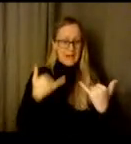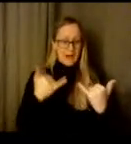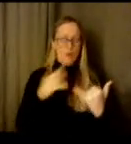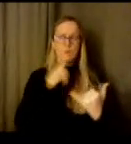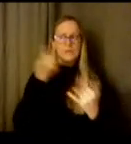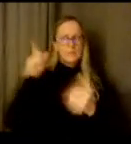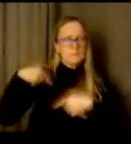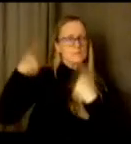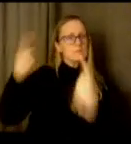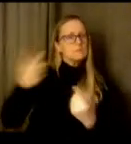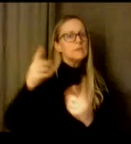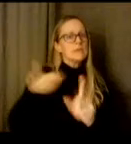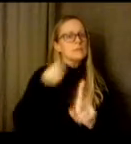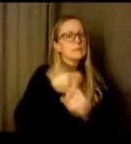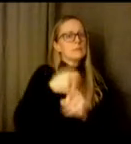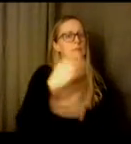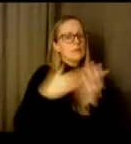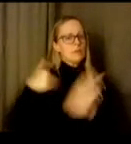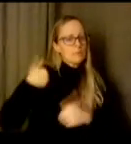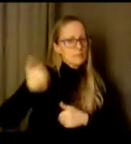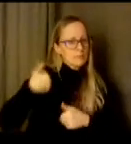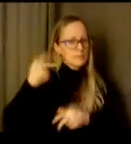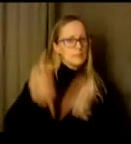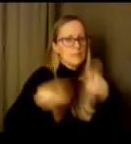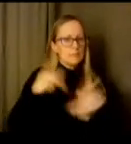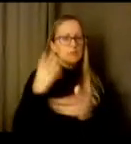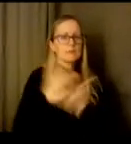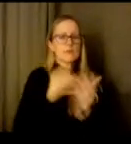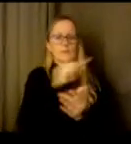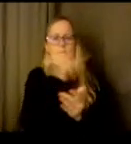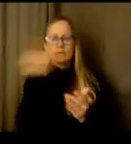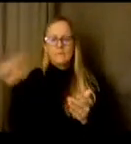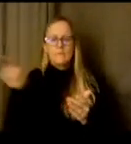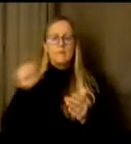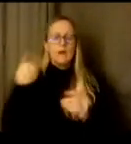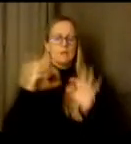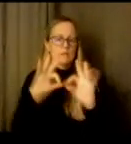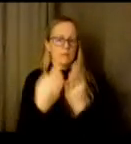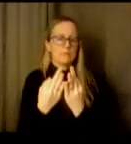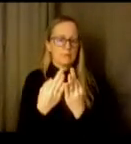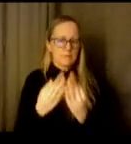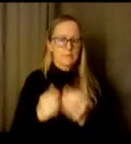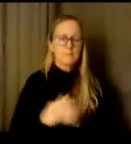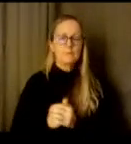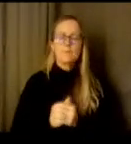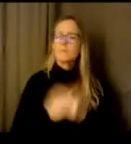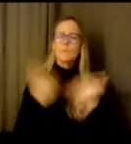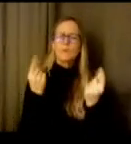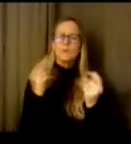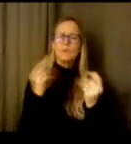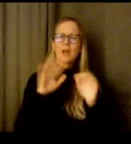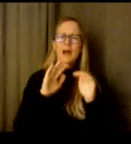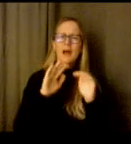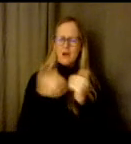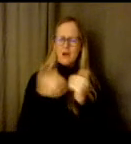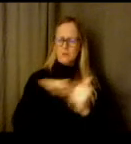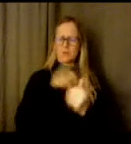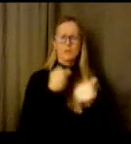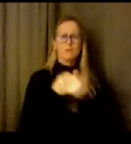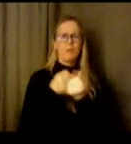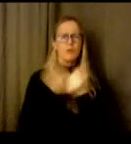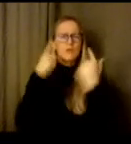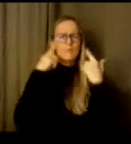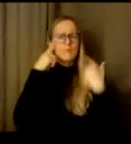I think some of the big questions and curiosity is what is our system doing to support mental health and the needs of our students, families, and staff.